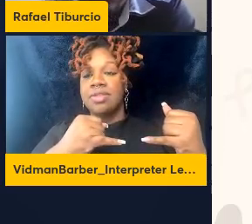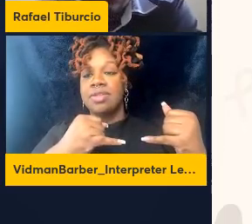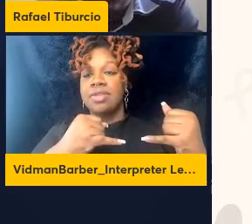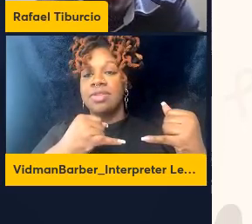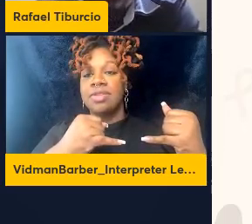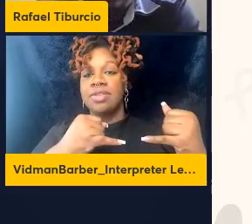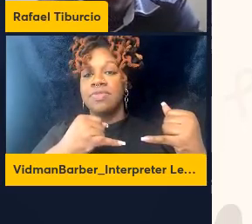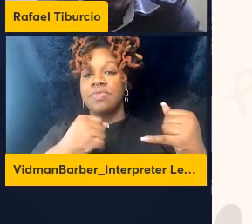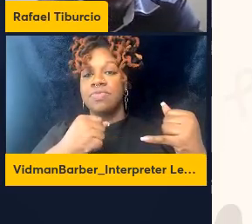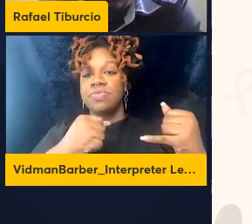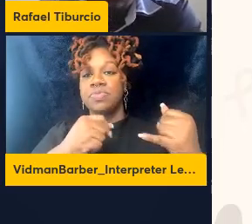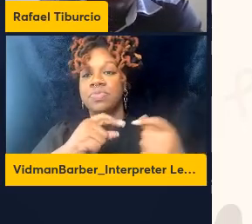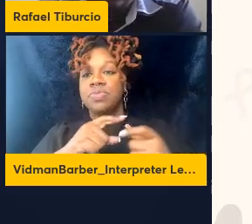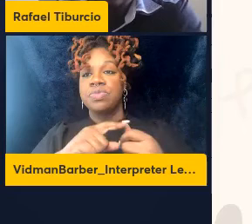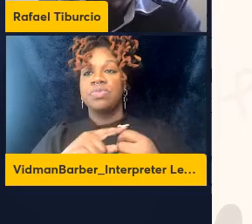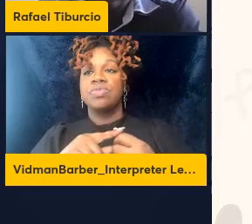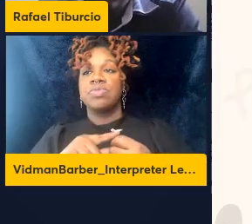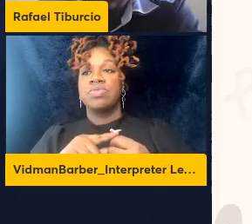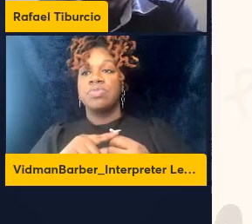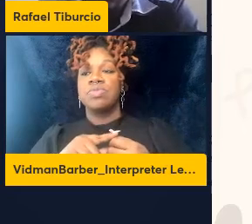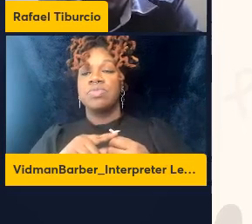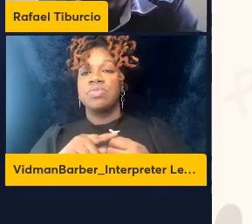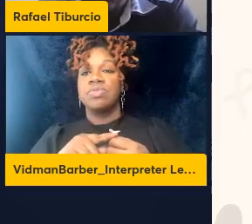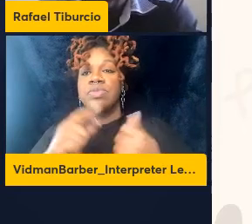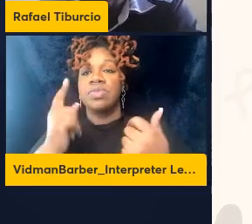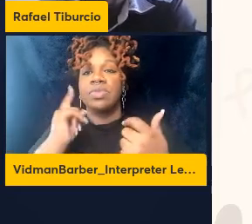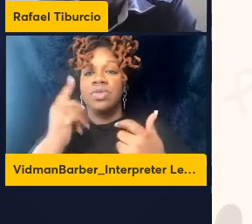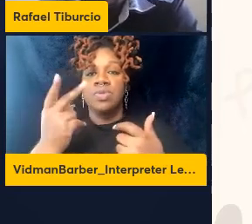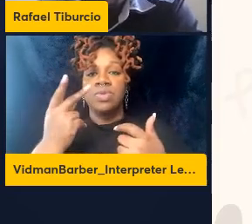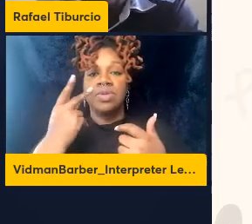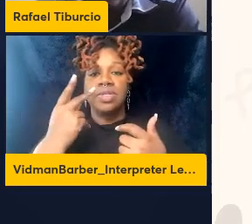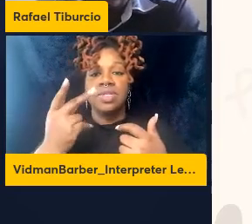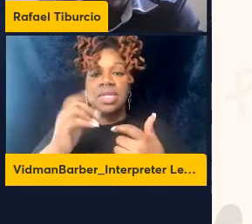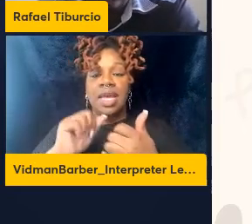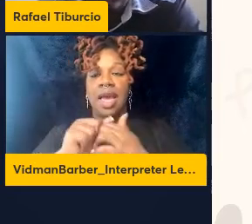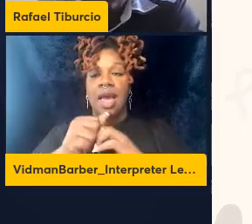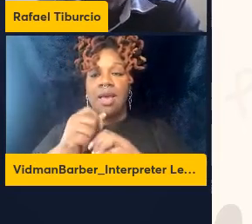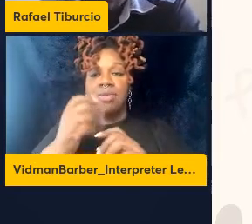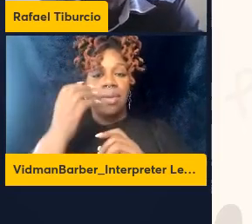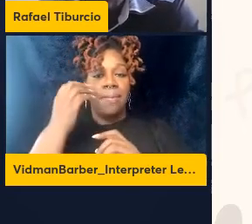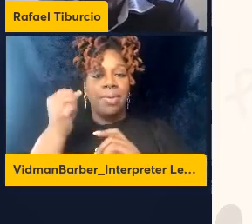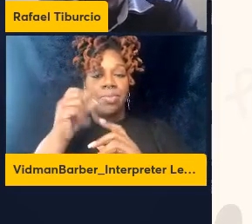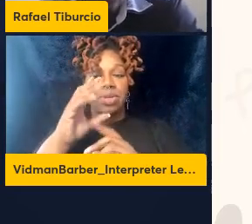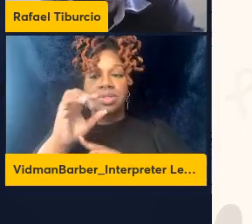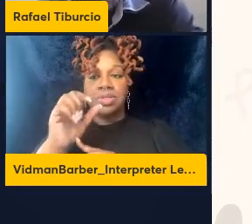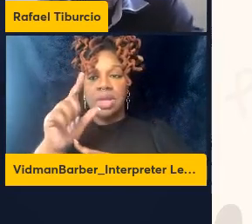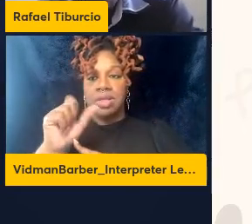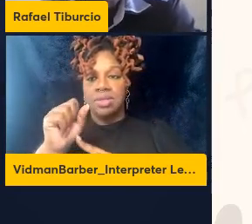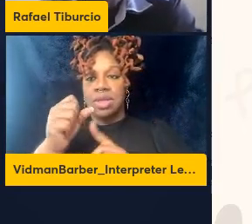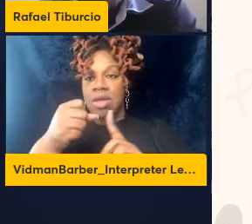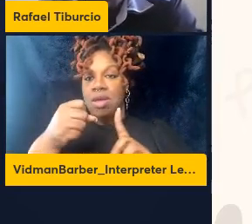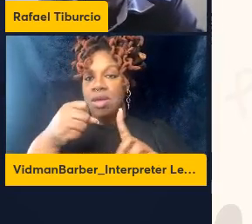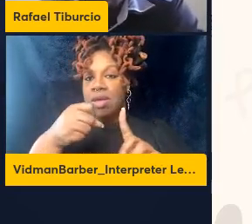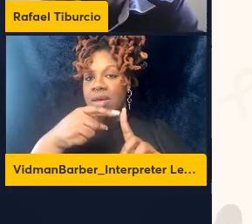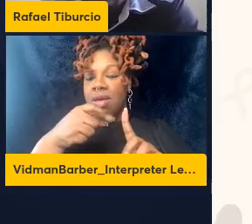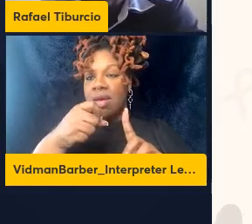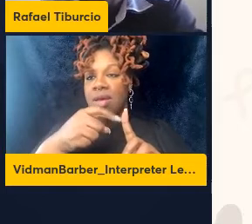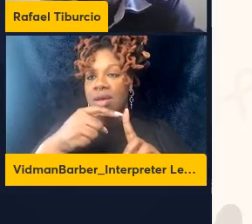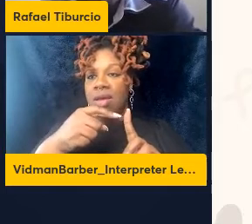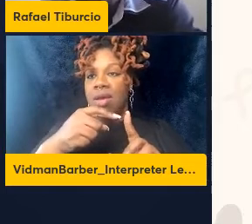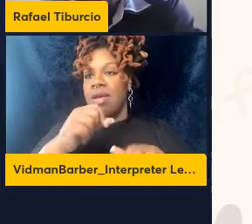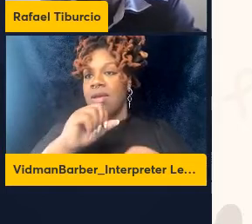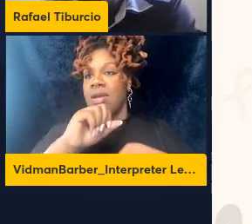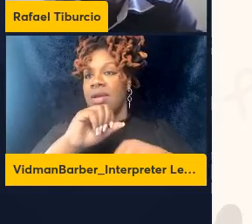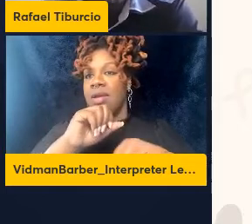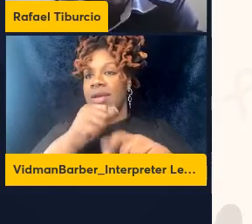iris while the factor in memory cells expressing this chymoconic receptor is related or associated with a